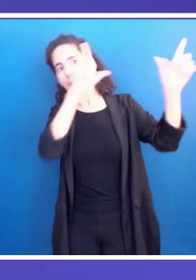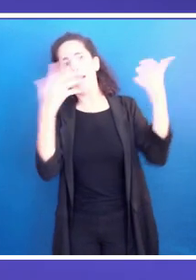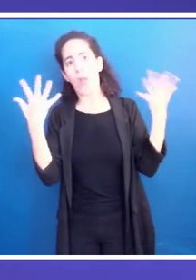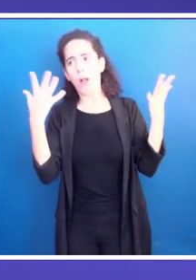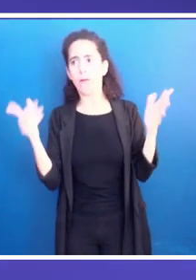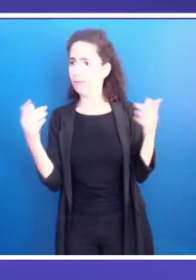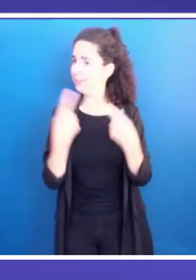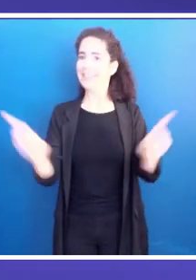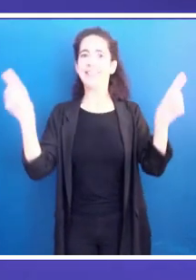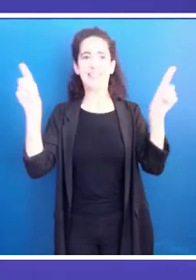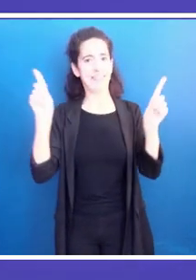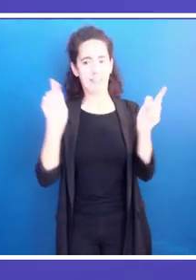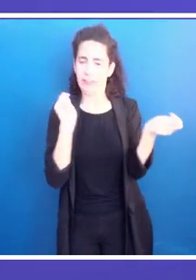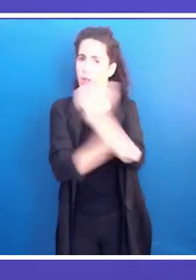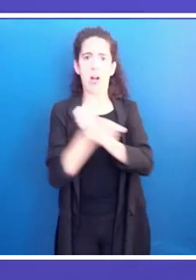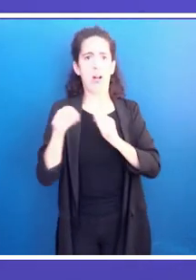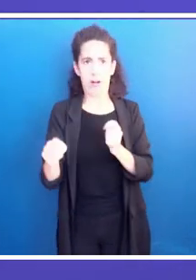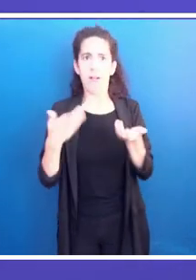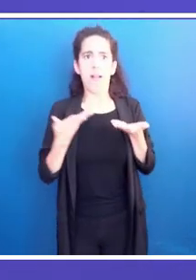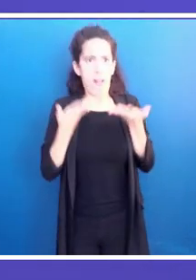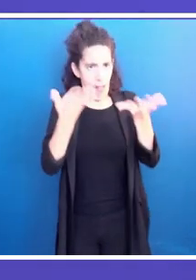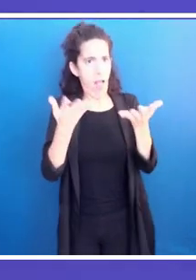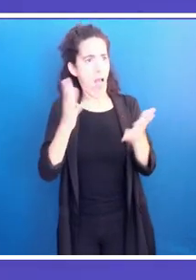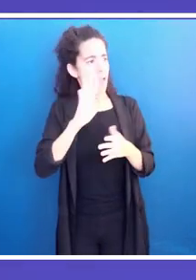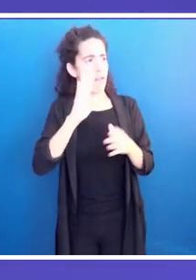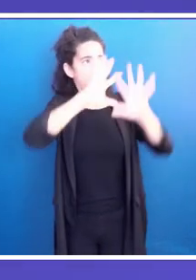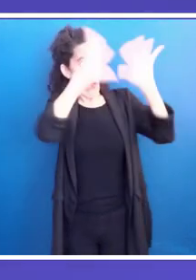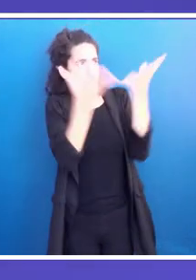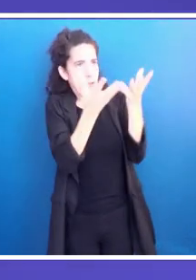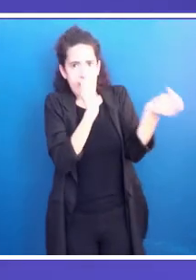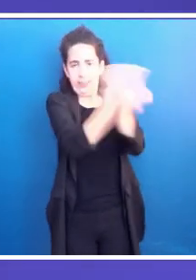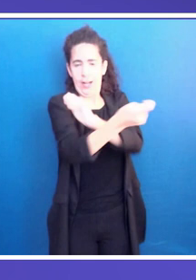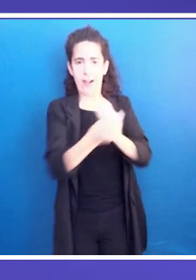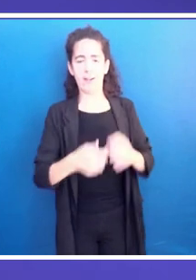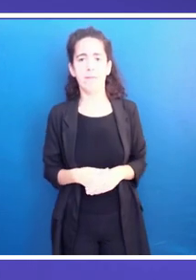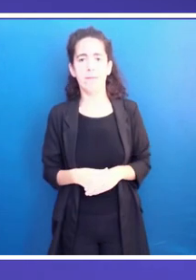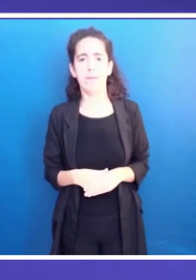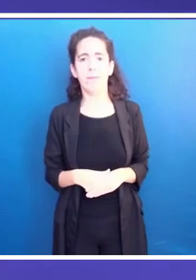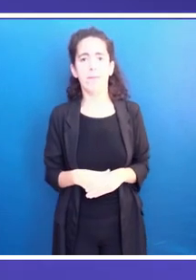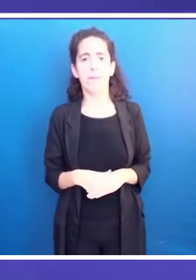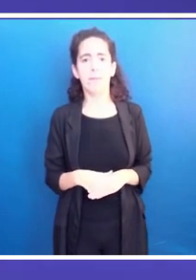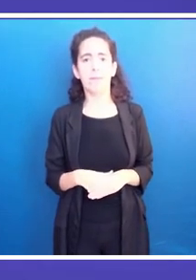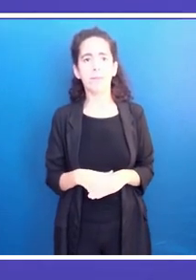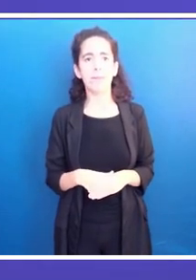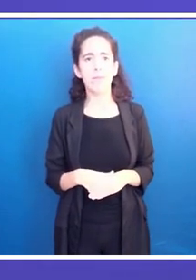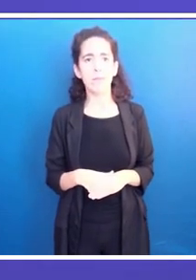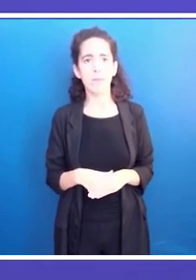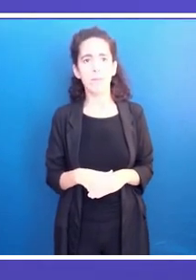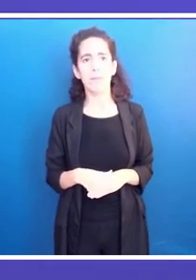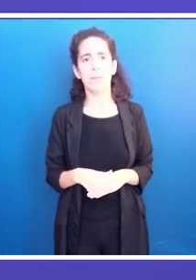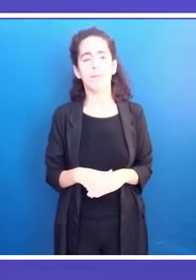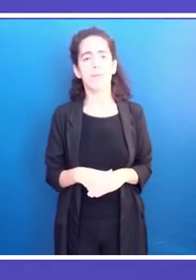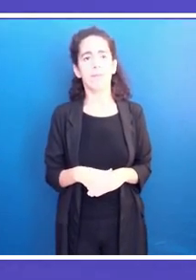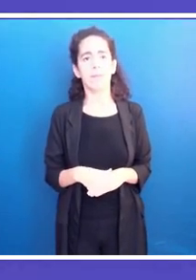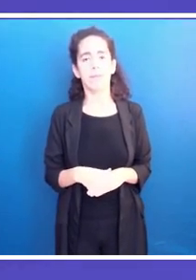Allow me to share here our experience at the level of the Tunis municipality ever since this crisis